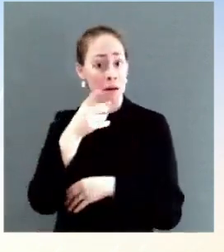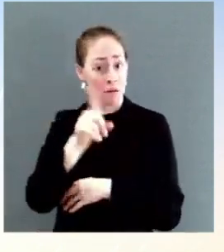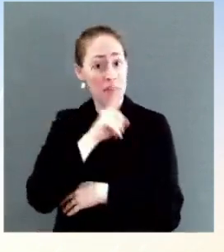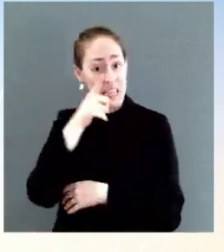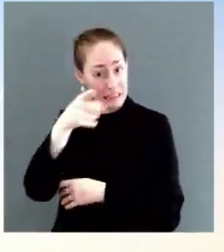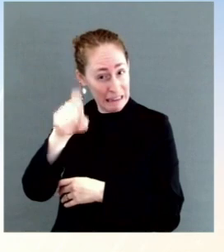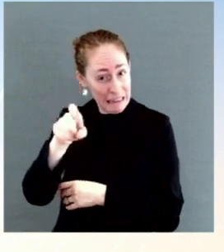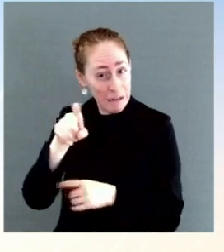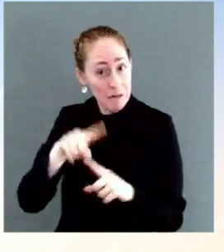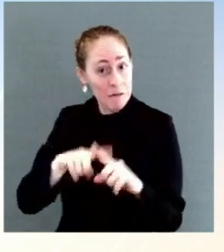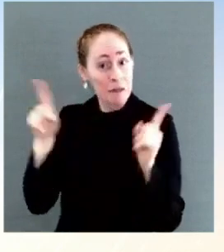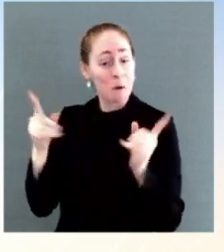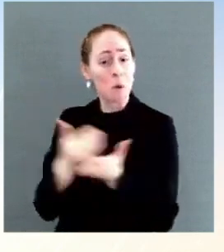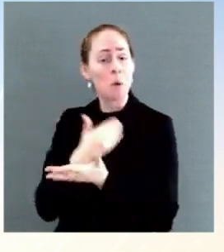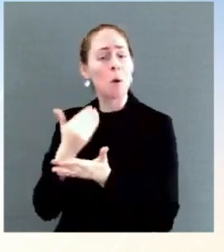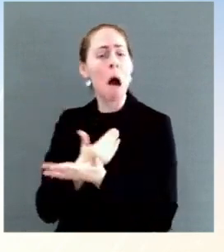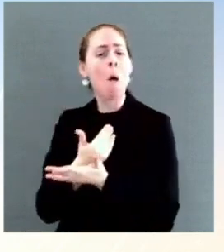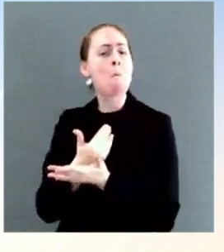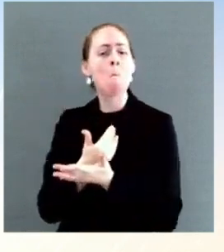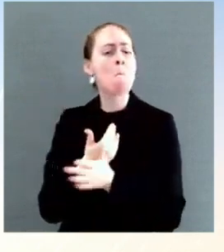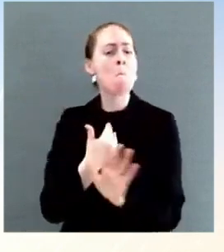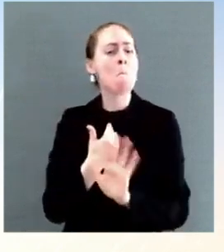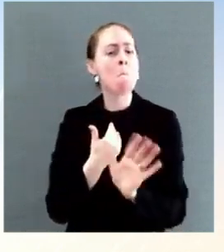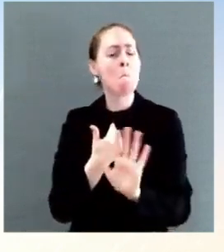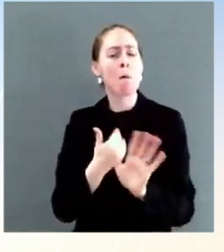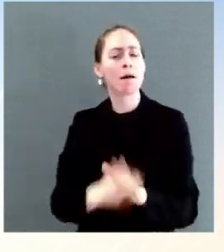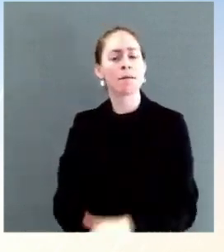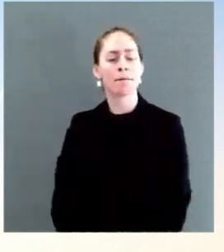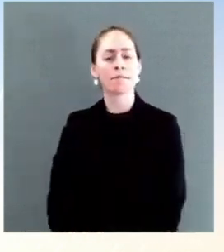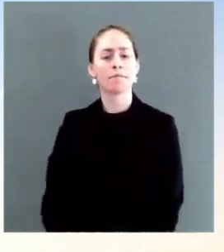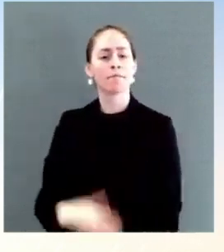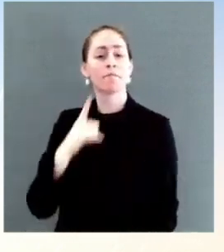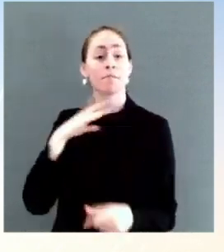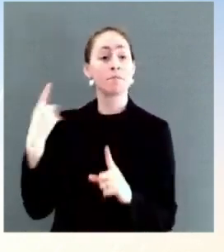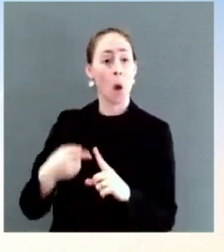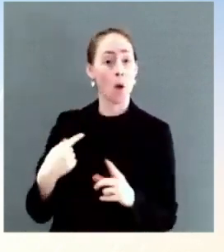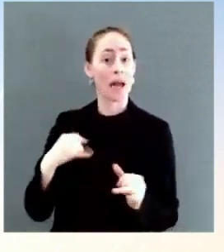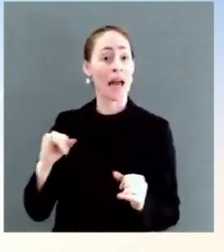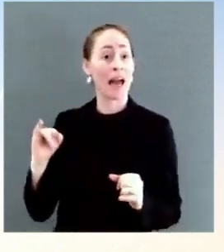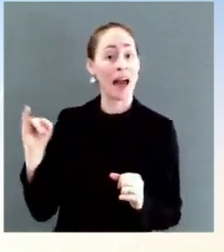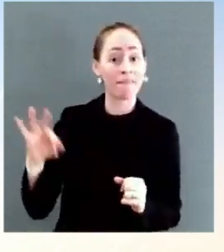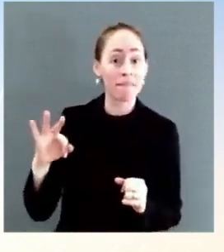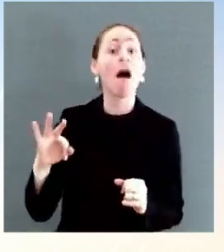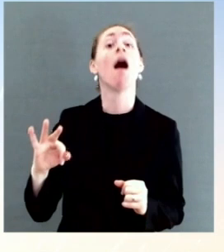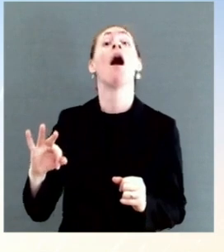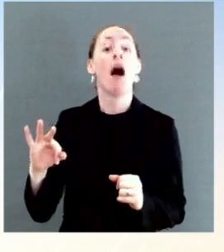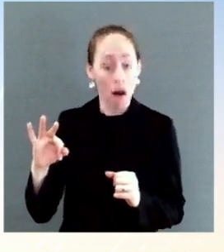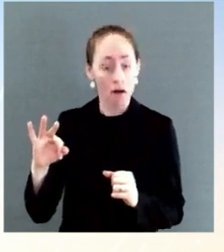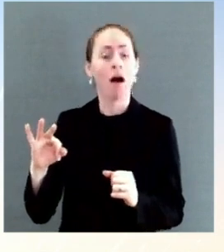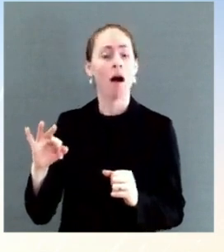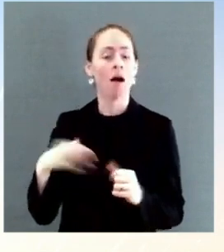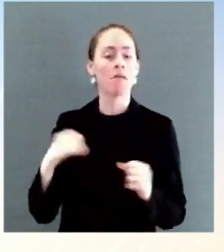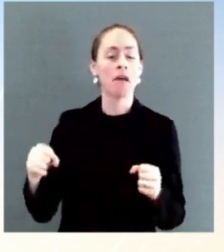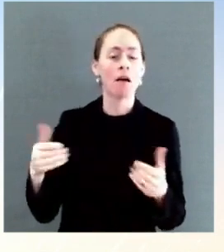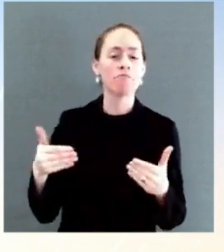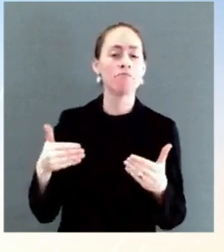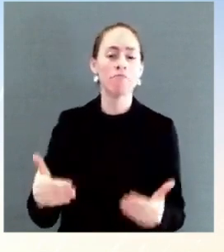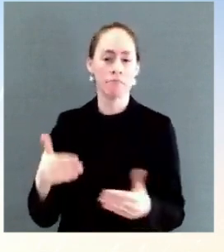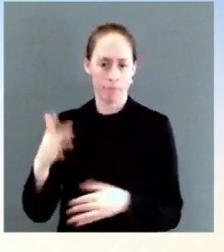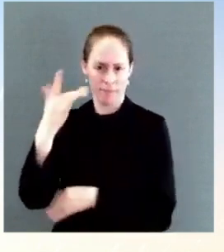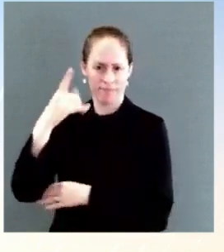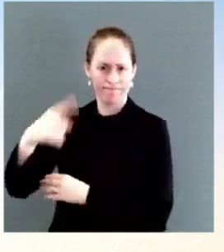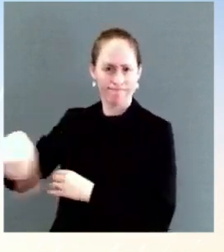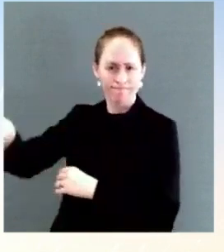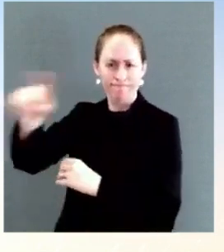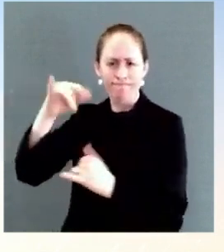companies are doing. We have been, the administration has been in contact with the pharmaceutical companies to go ahead and take the steps in